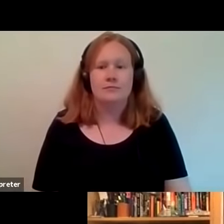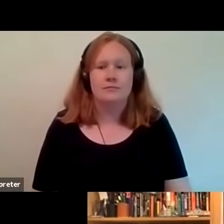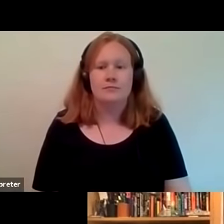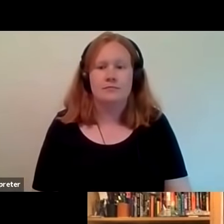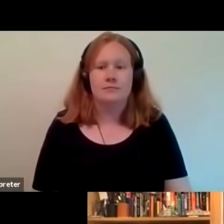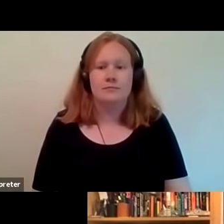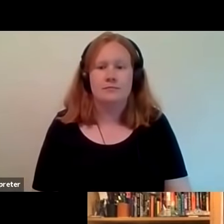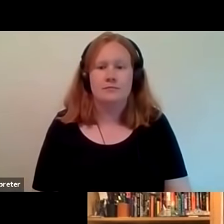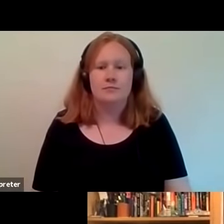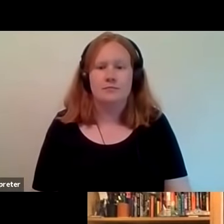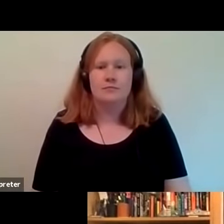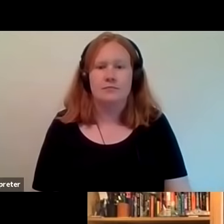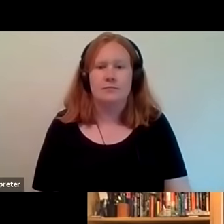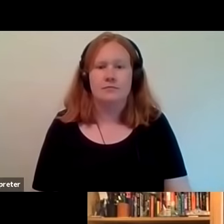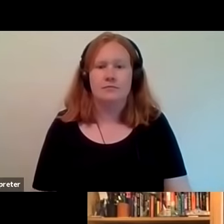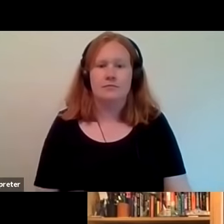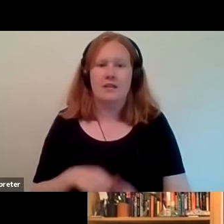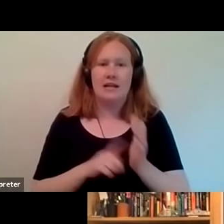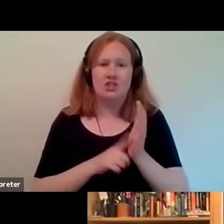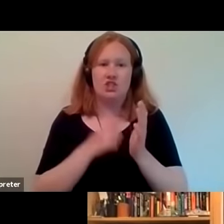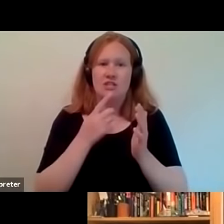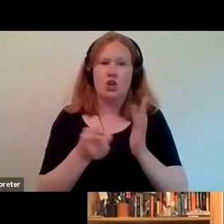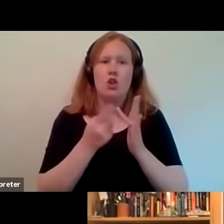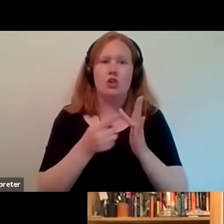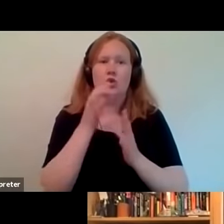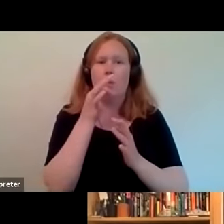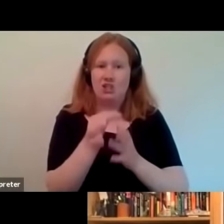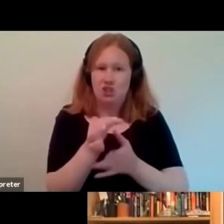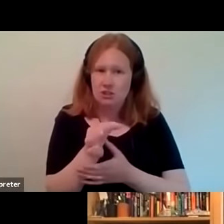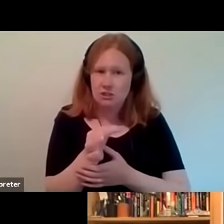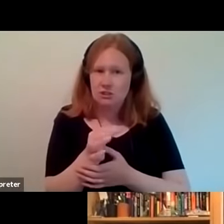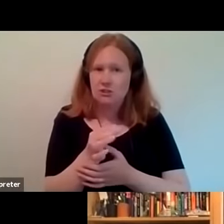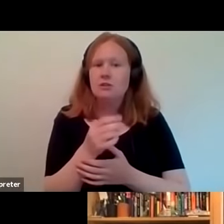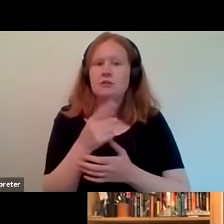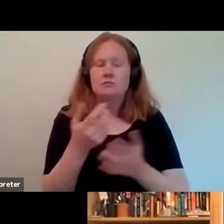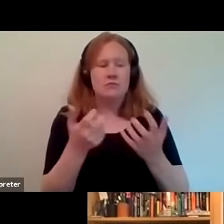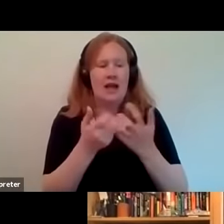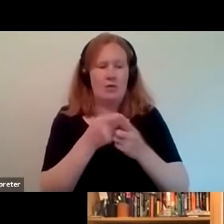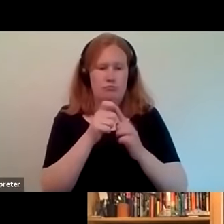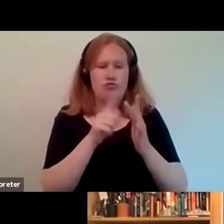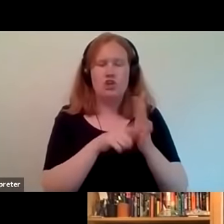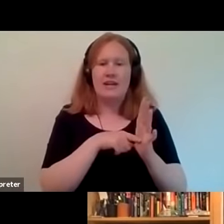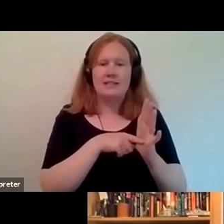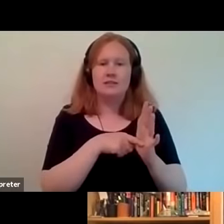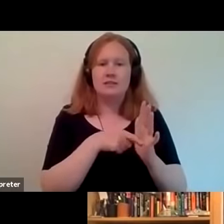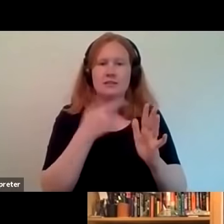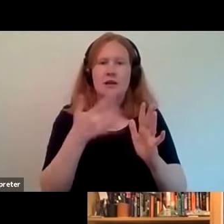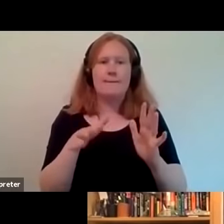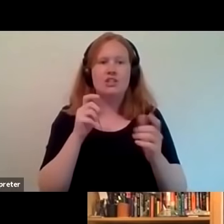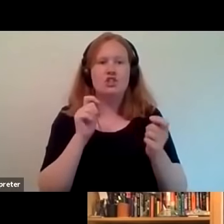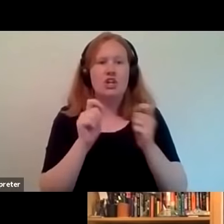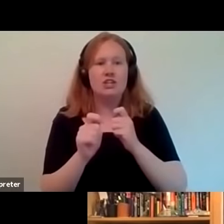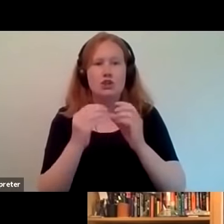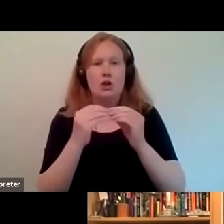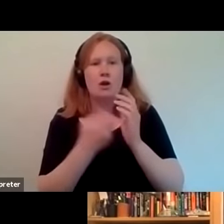thanks um so there's also another question um and i suppose this about how this project has changed um brent heritage